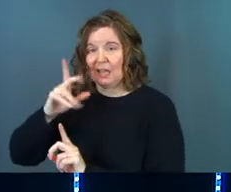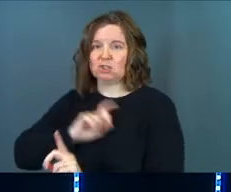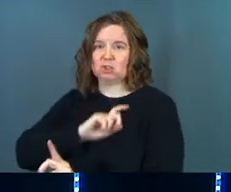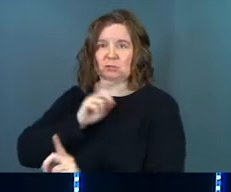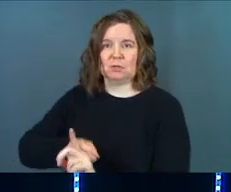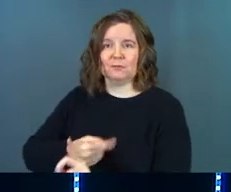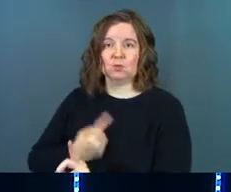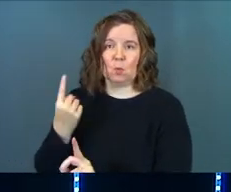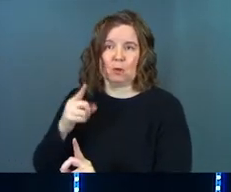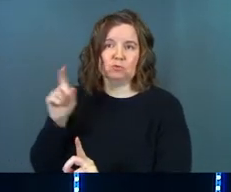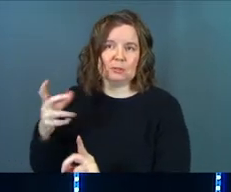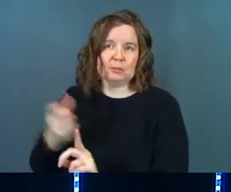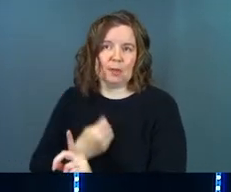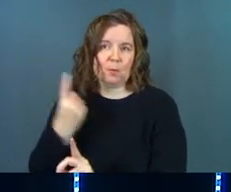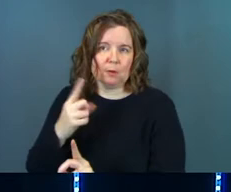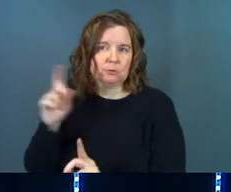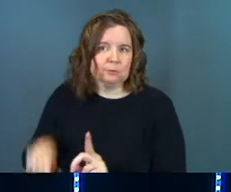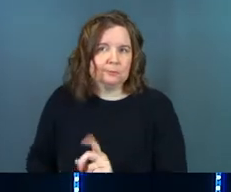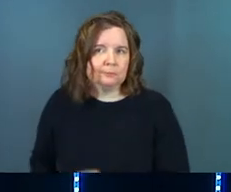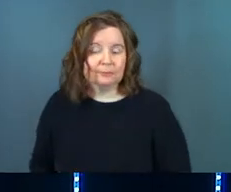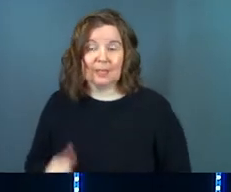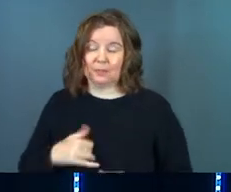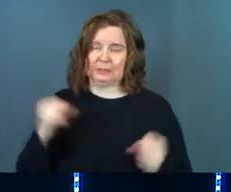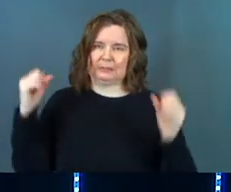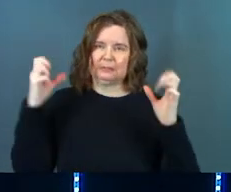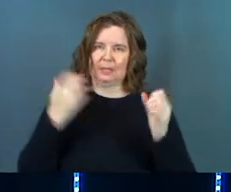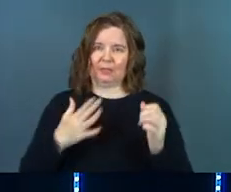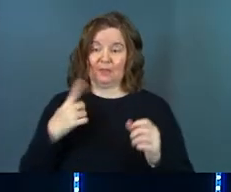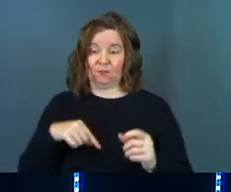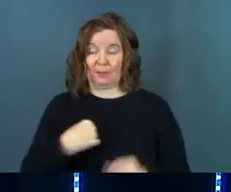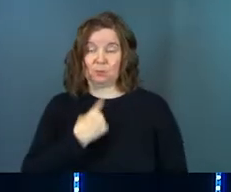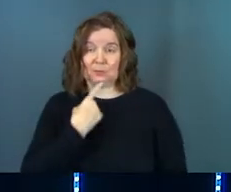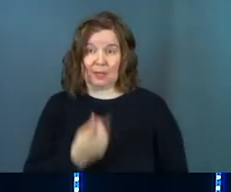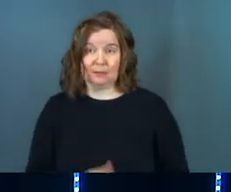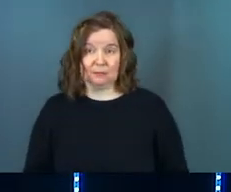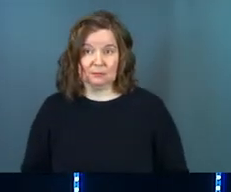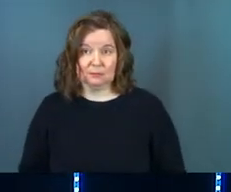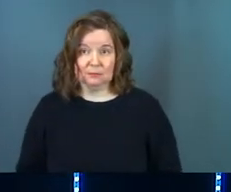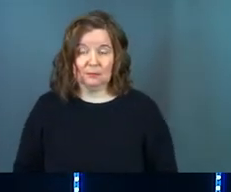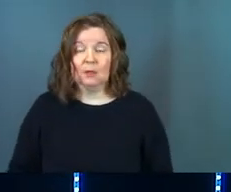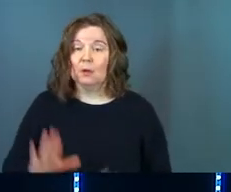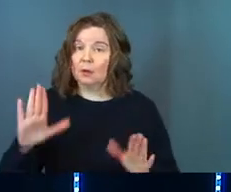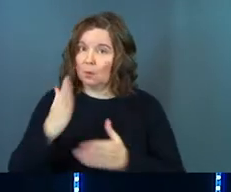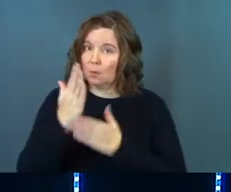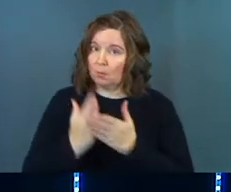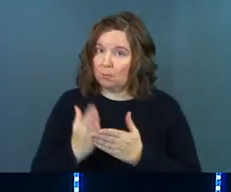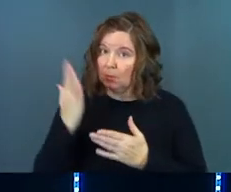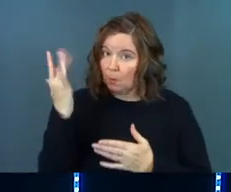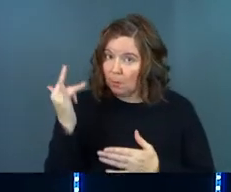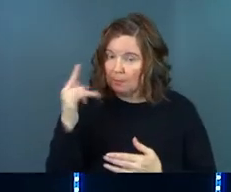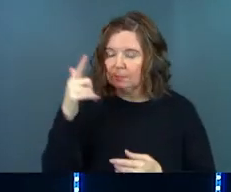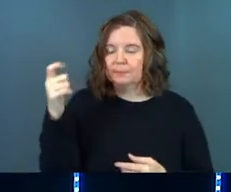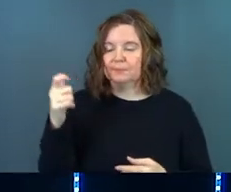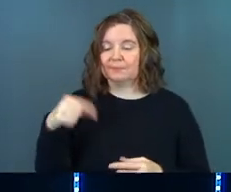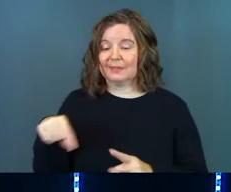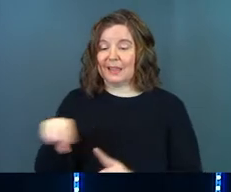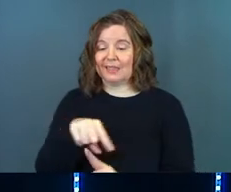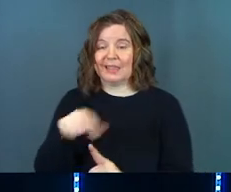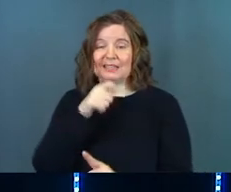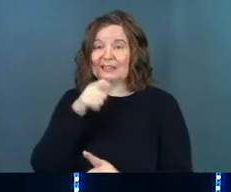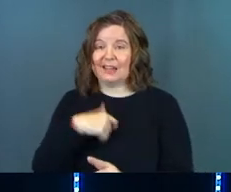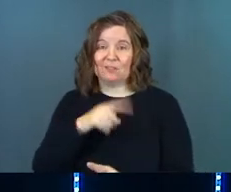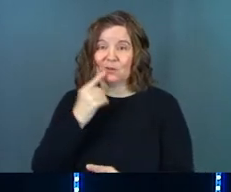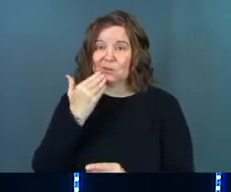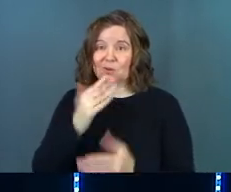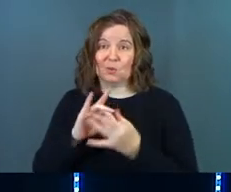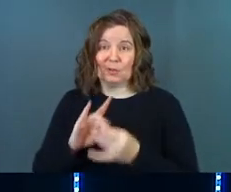deserves one of them. Now, this is kind of a shocking thing for them to say. Partly, it's shocking because they didn't have